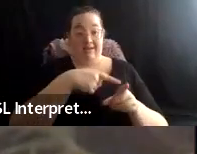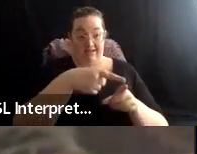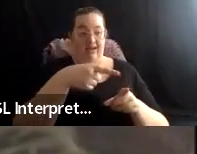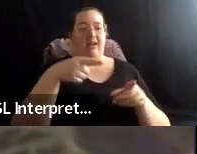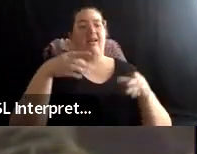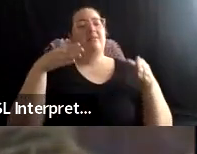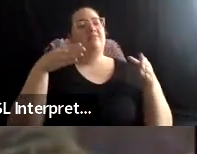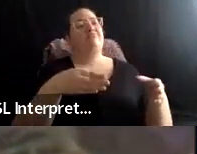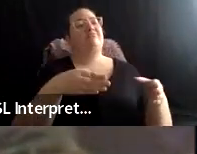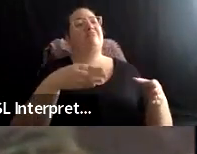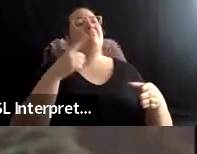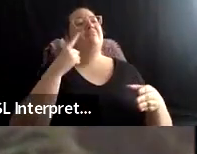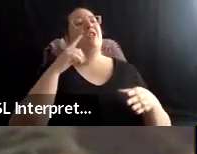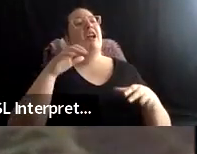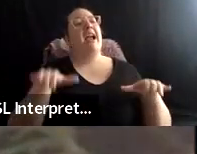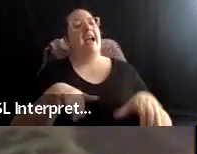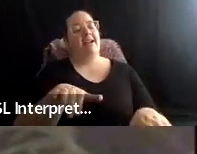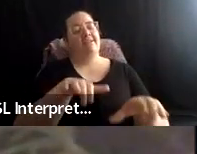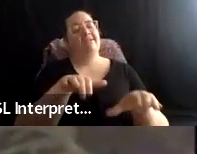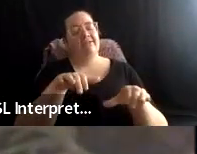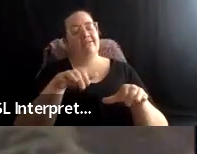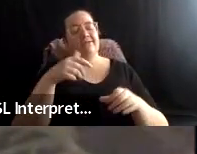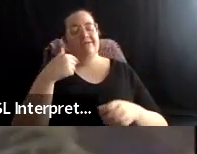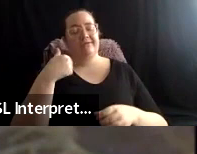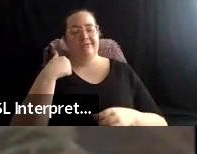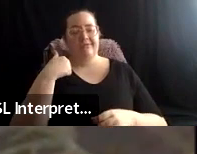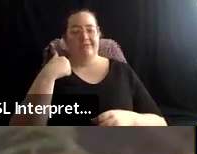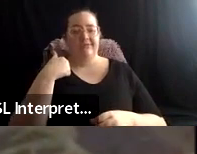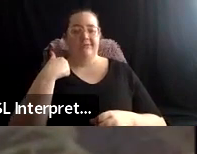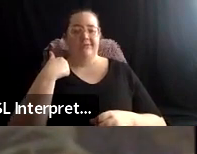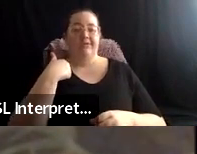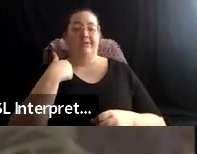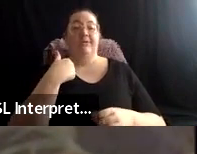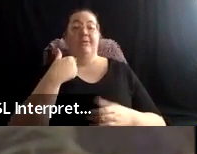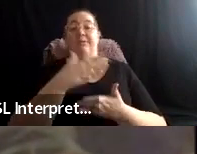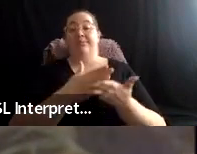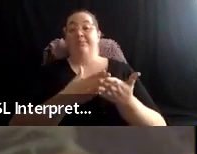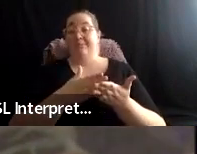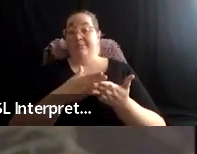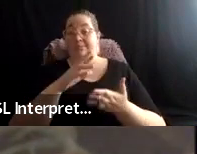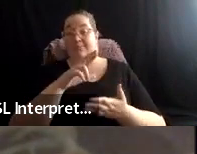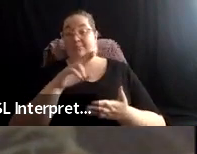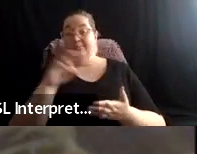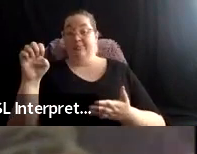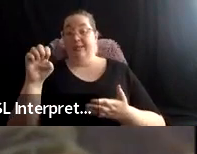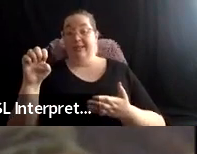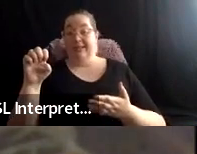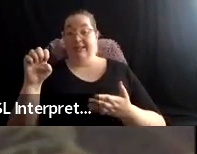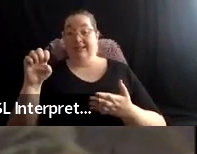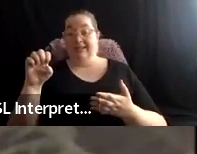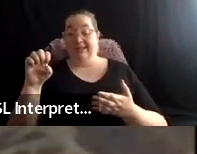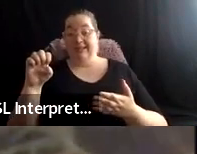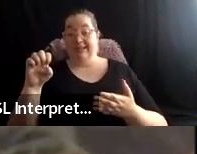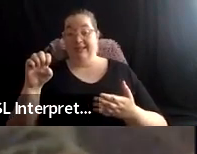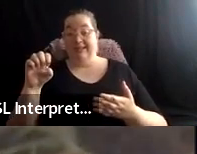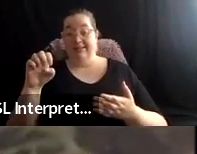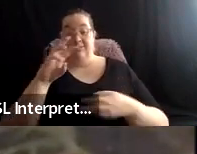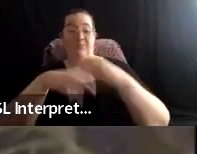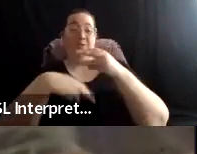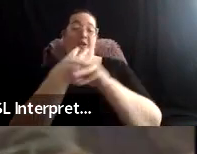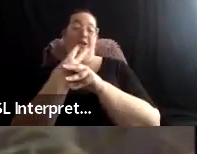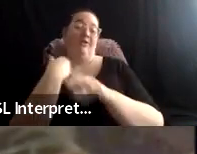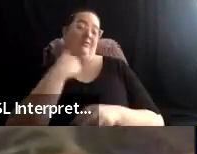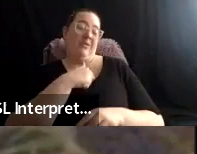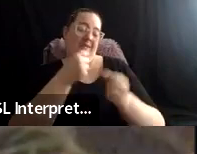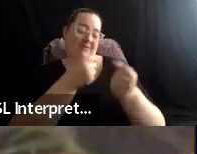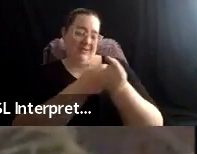we make performances, but really we're re-worlding, so part of that re-worlding, we have to support, we have to support with action and with ongoing action, so